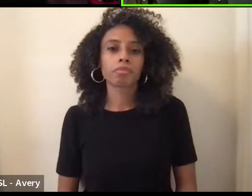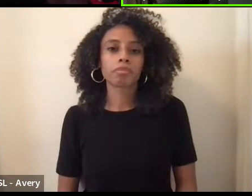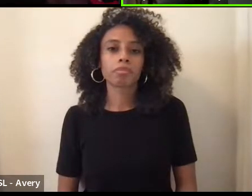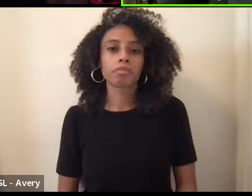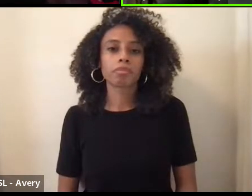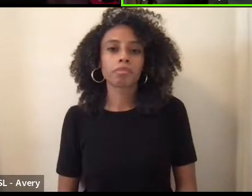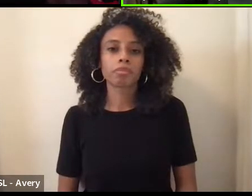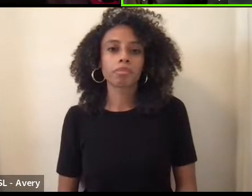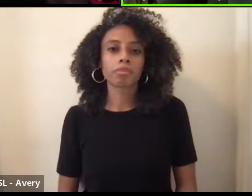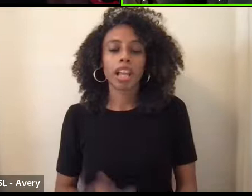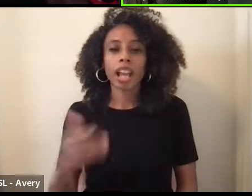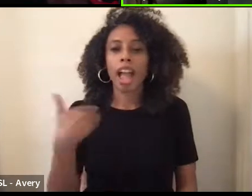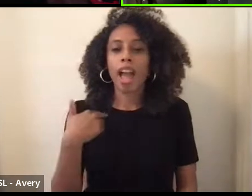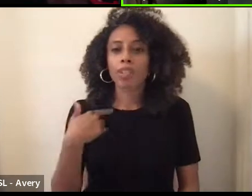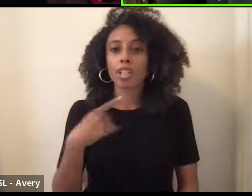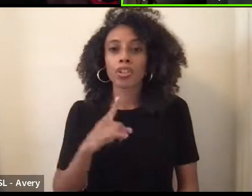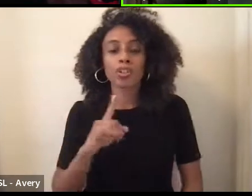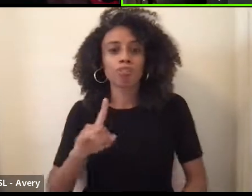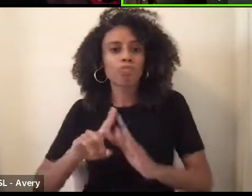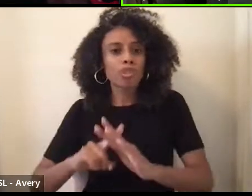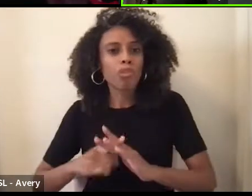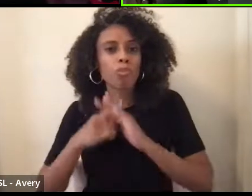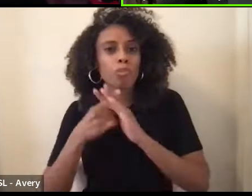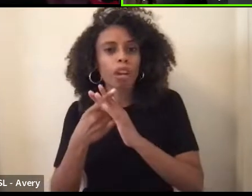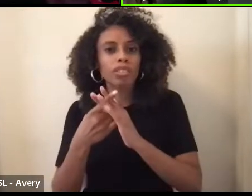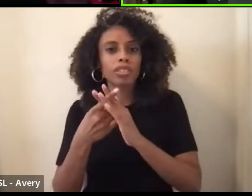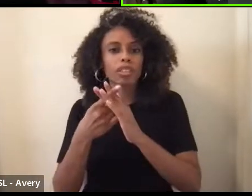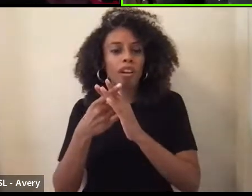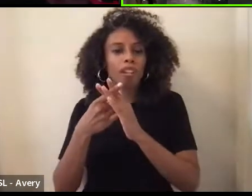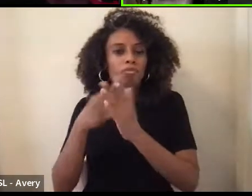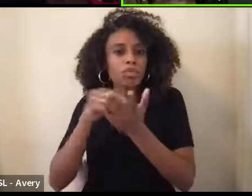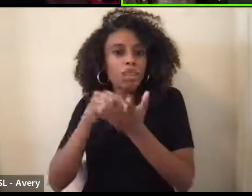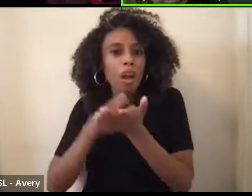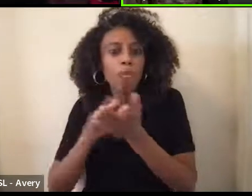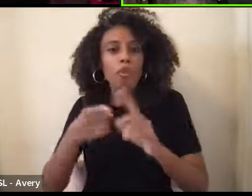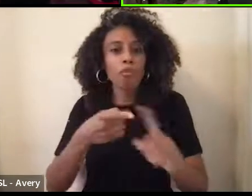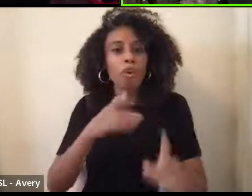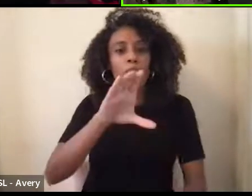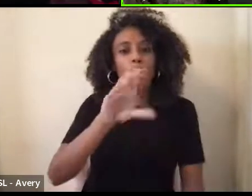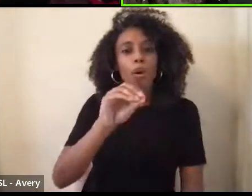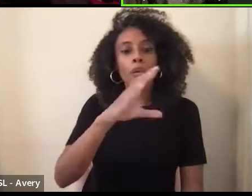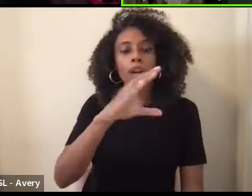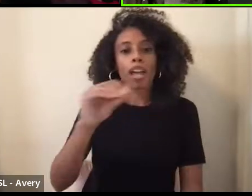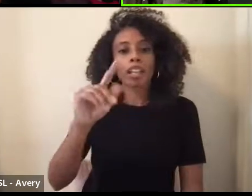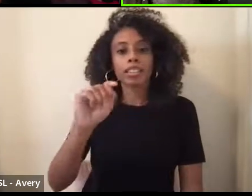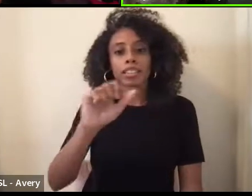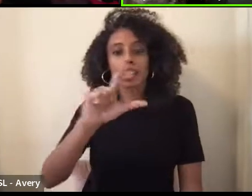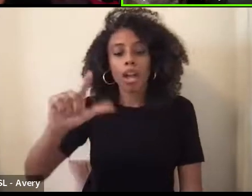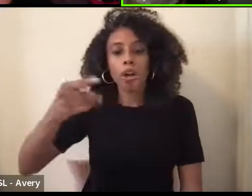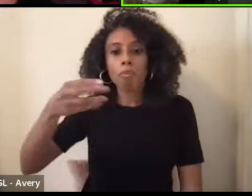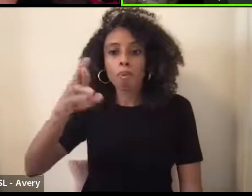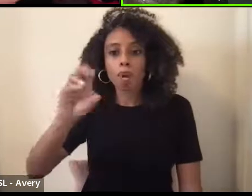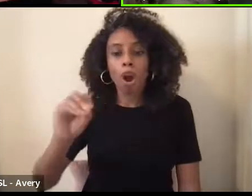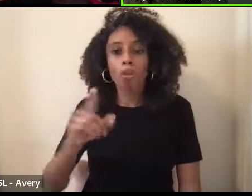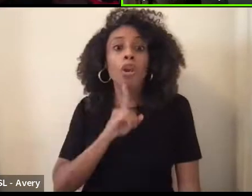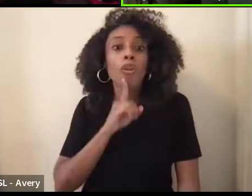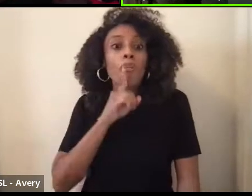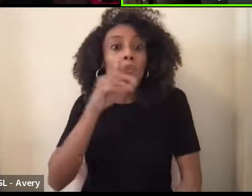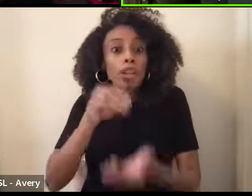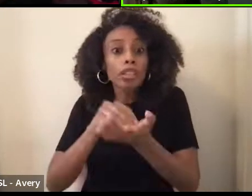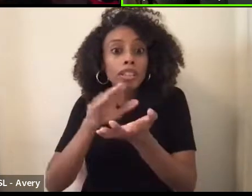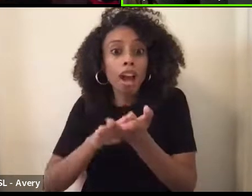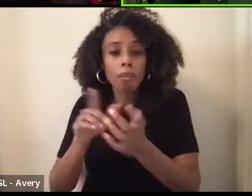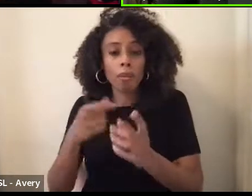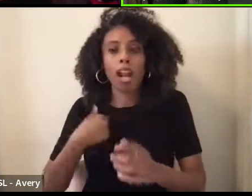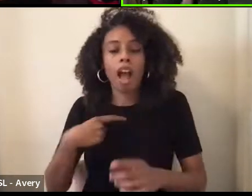copy of, of something, um, from COINTELPRO, like an actual document. Like I was like, and one of my,